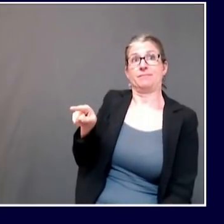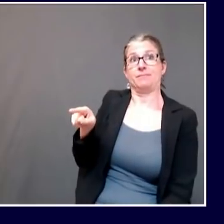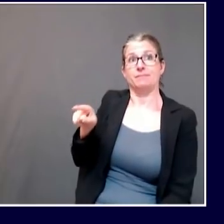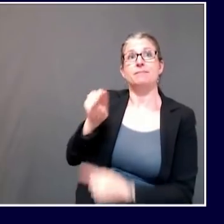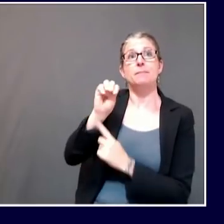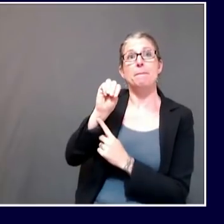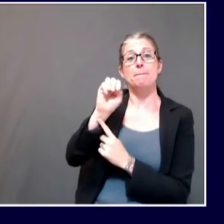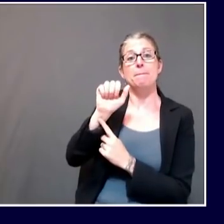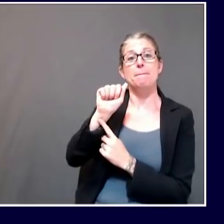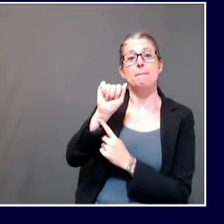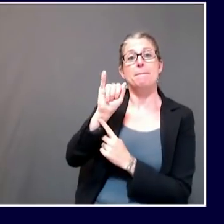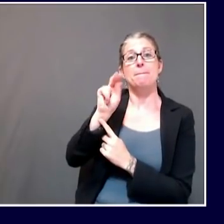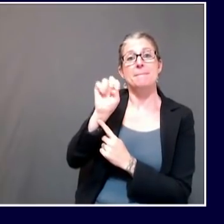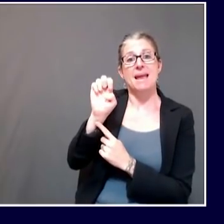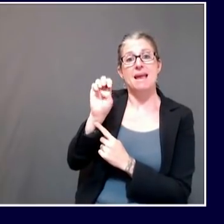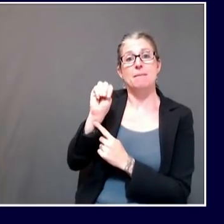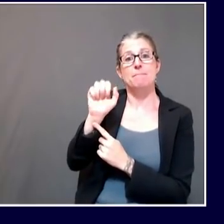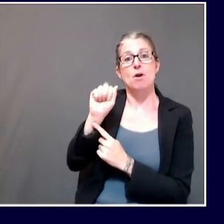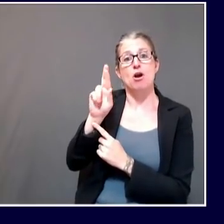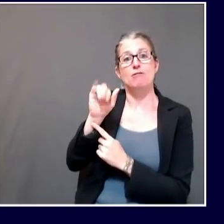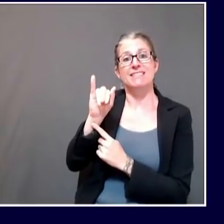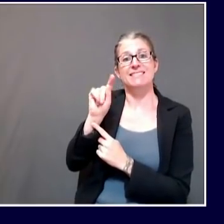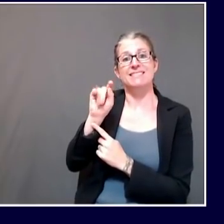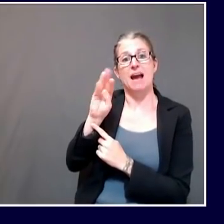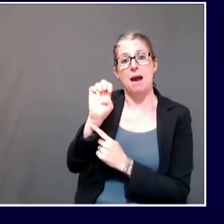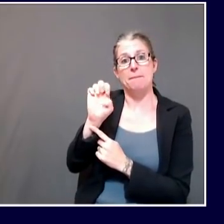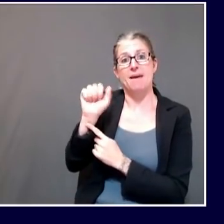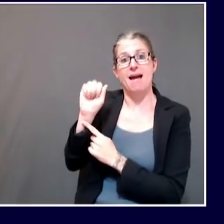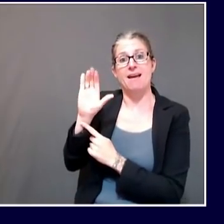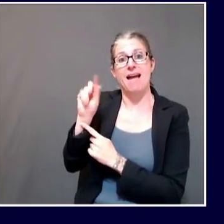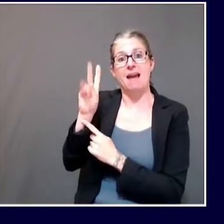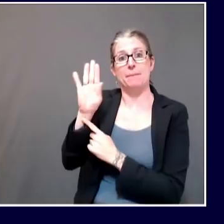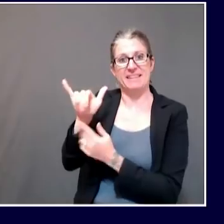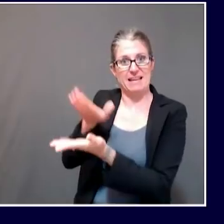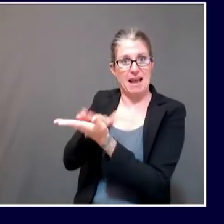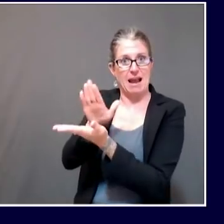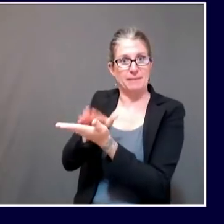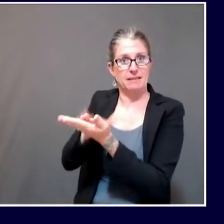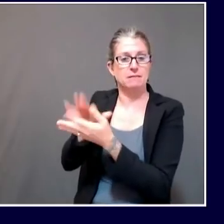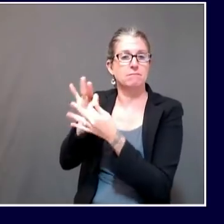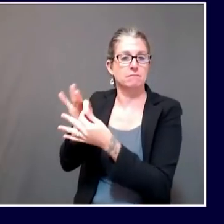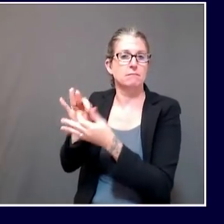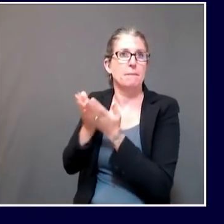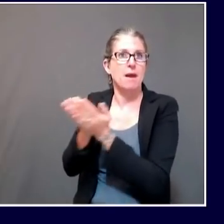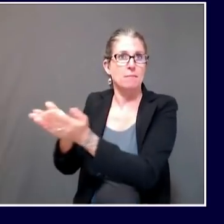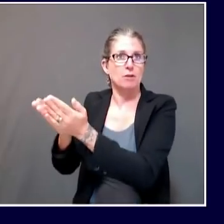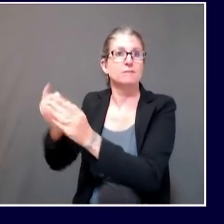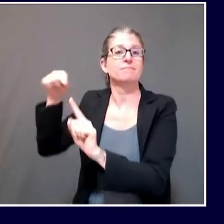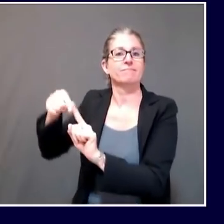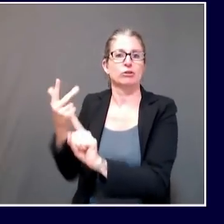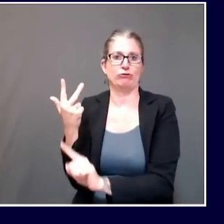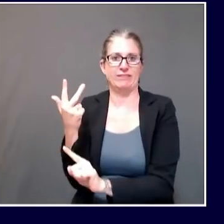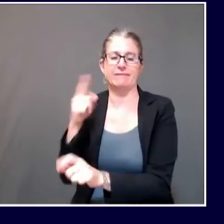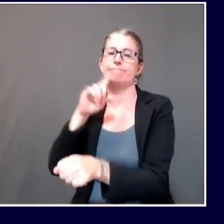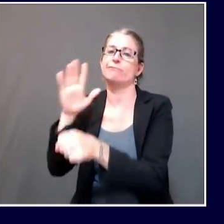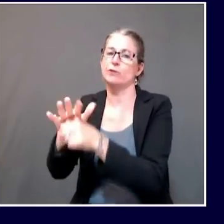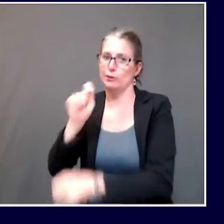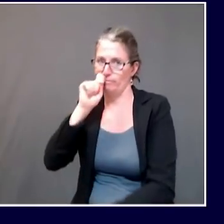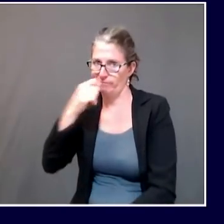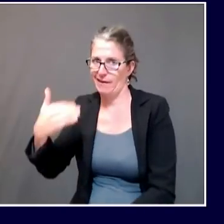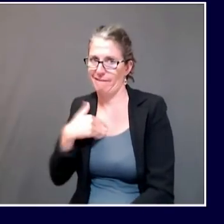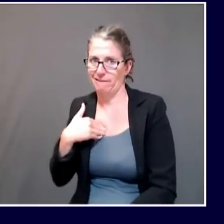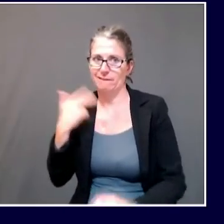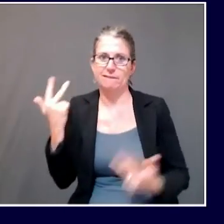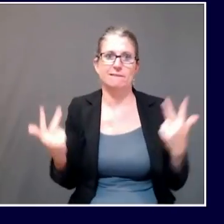we've opened an epidemiological investigation after three confirmed cases associated with the Maine